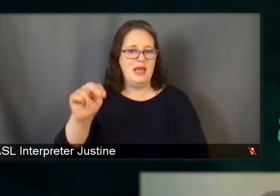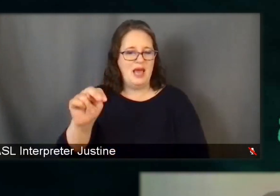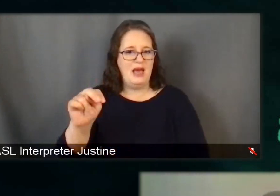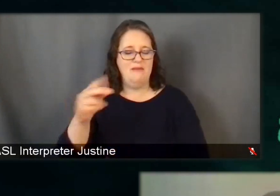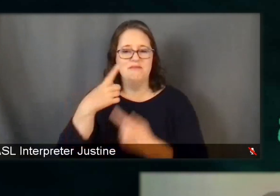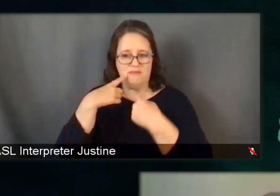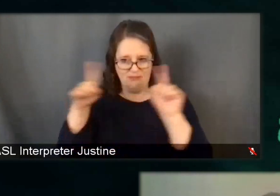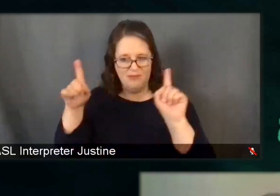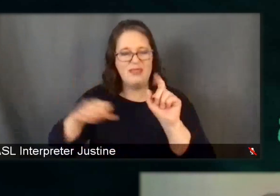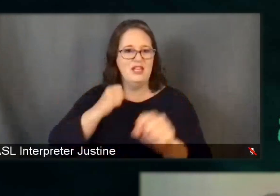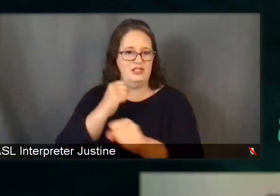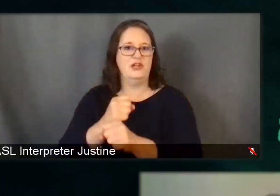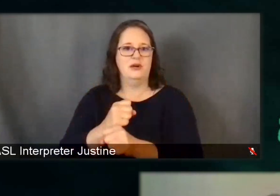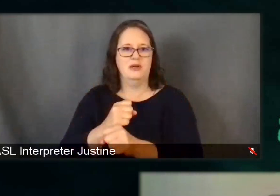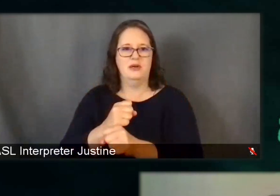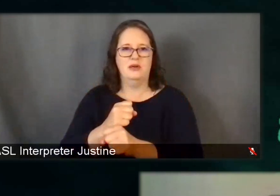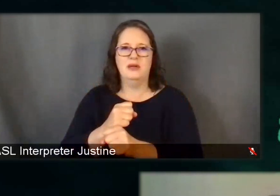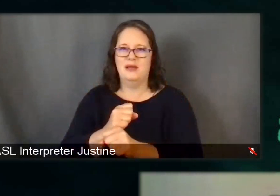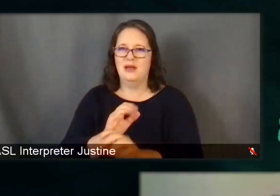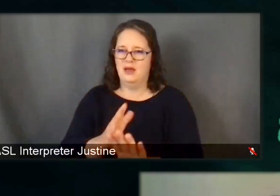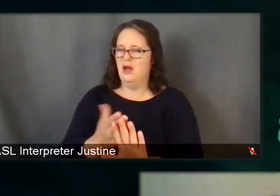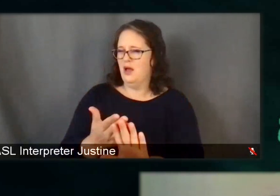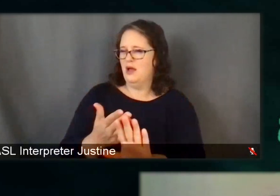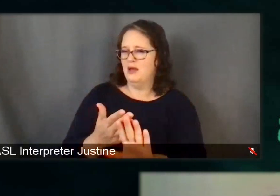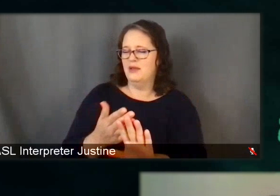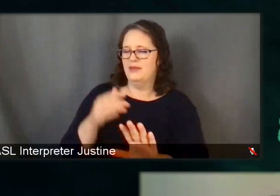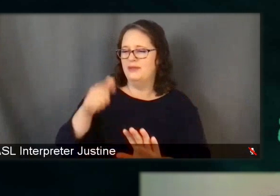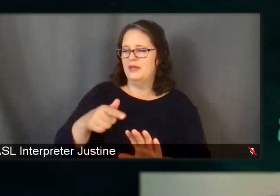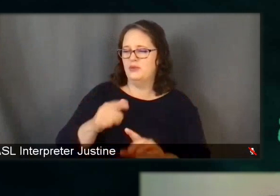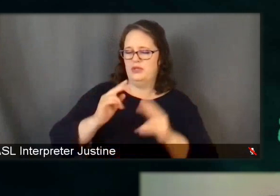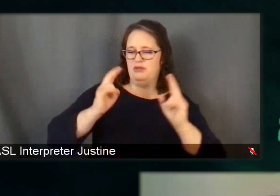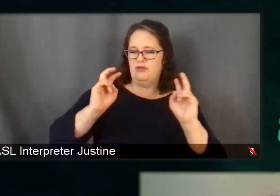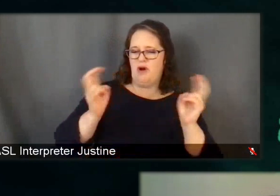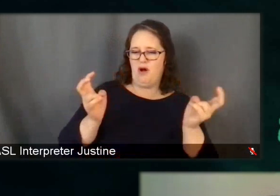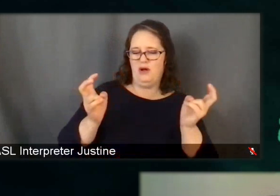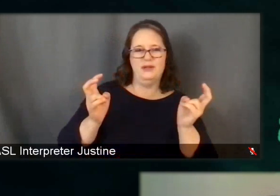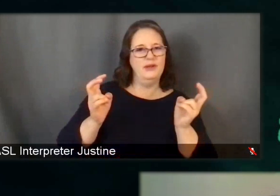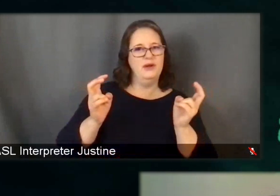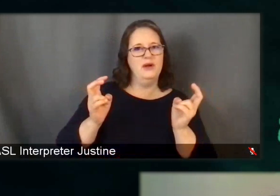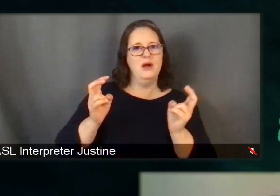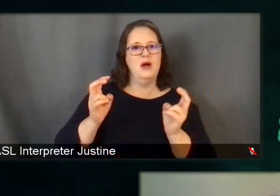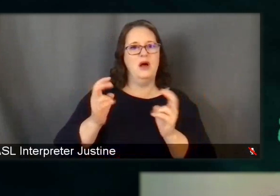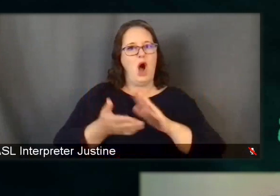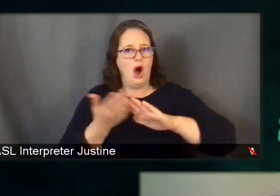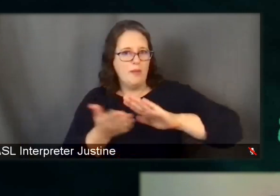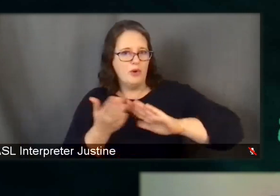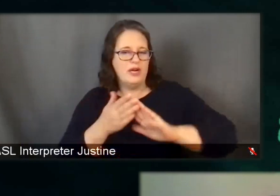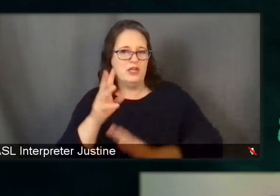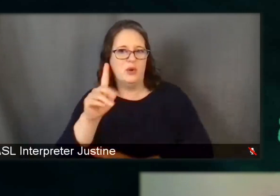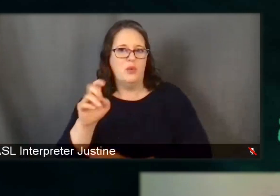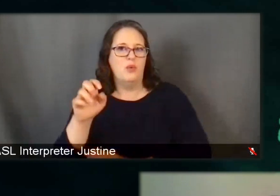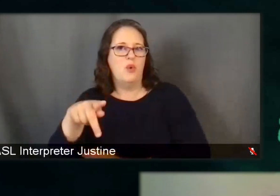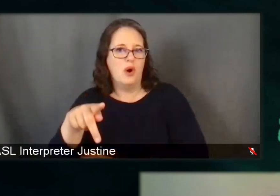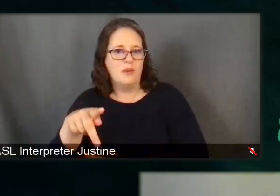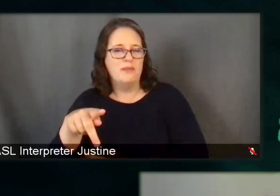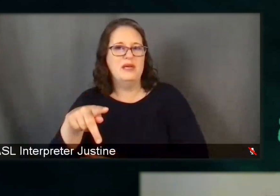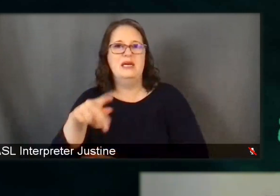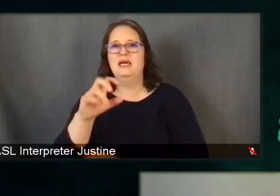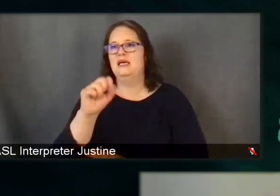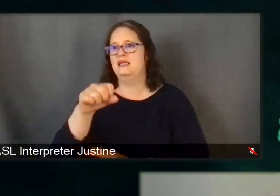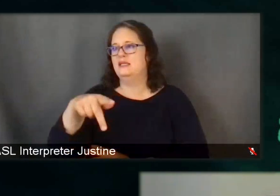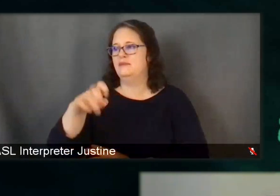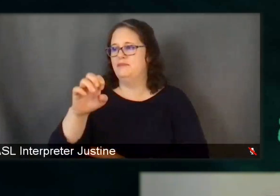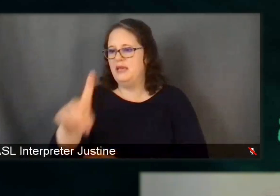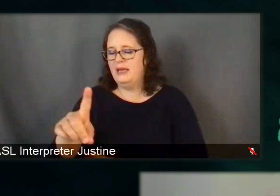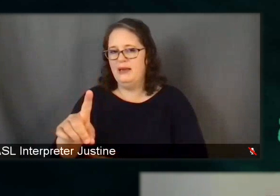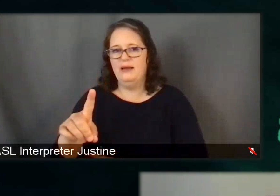six and they used to be called operation warp speed. I now think they're called large federally funded vaccine studies. I think the word